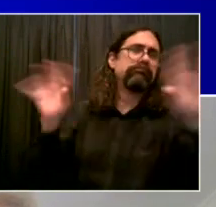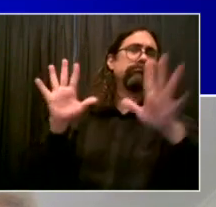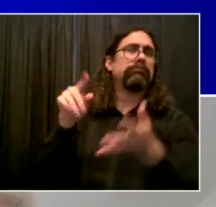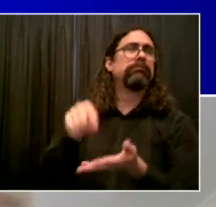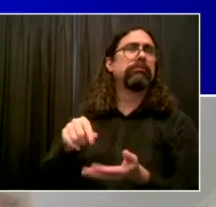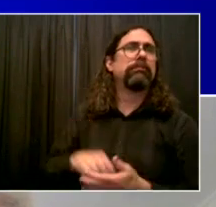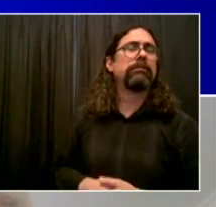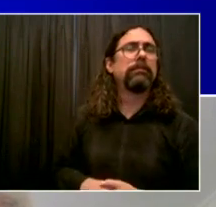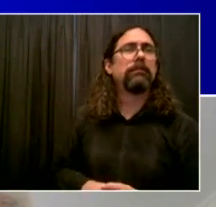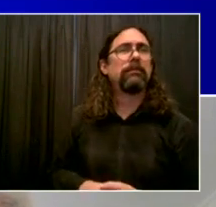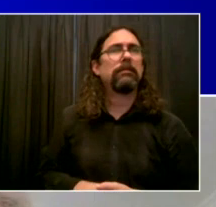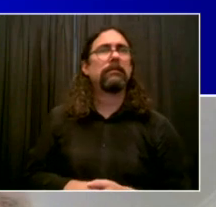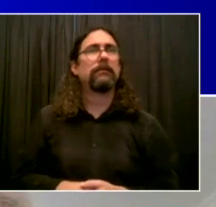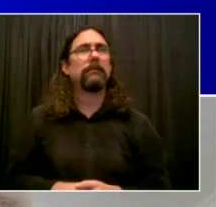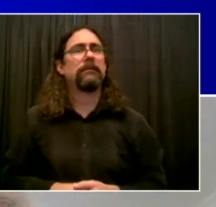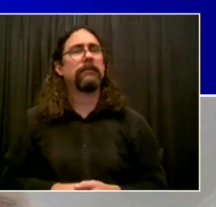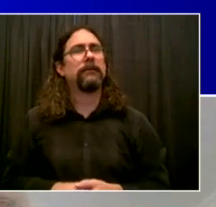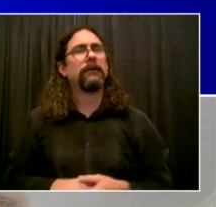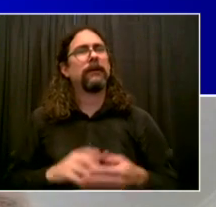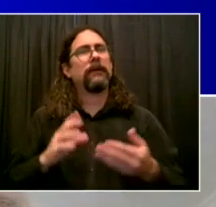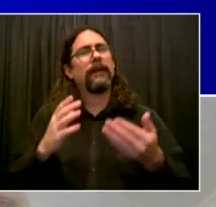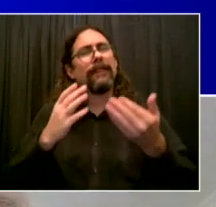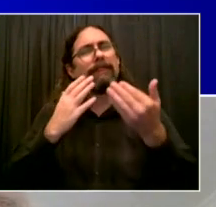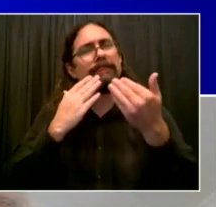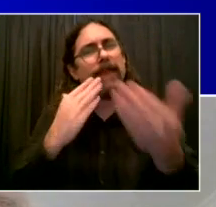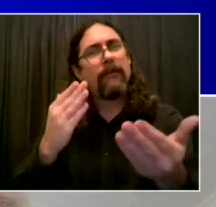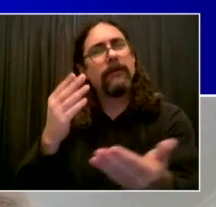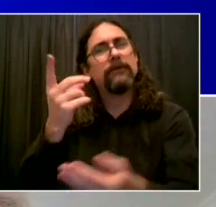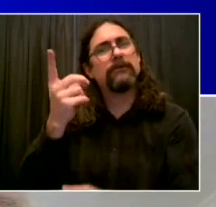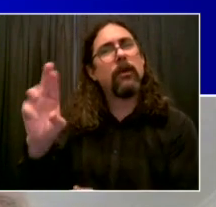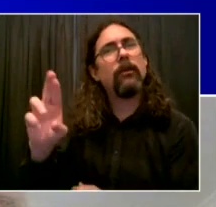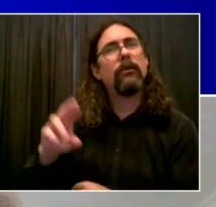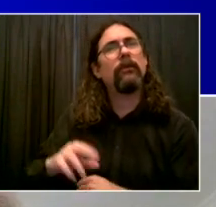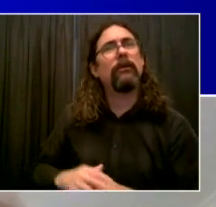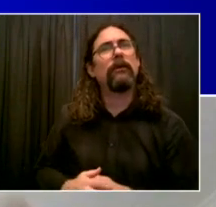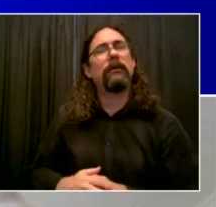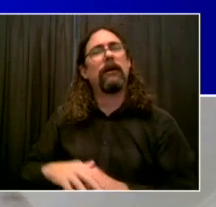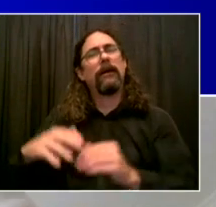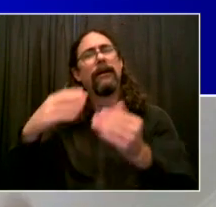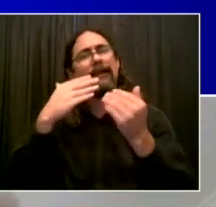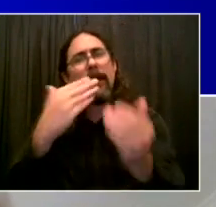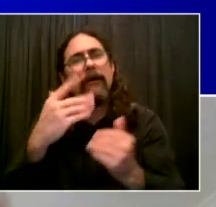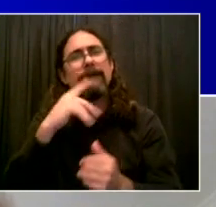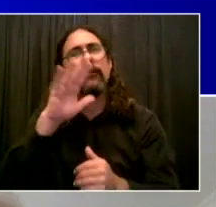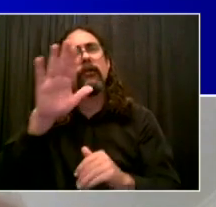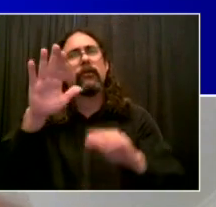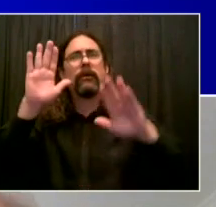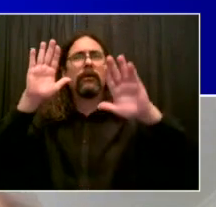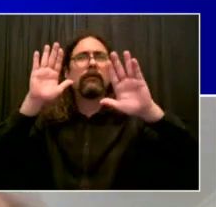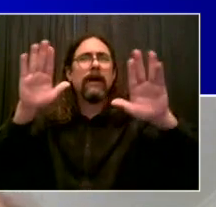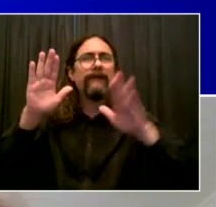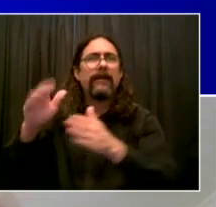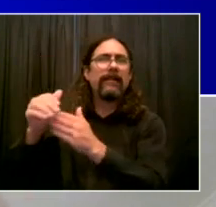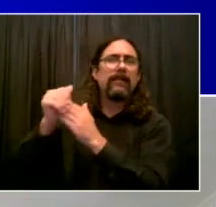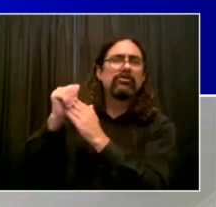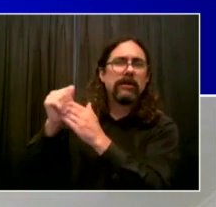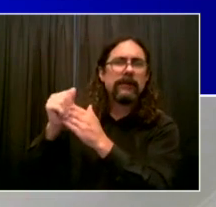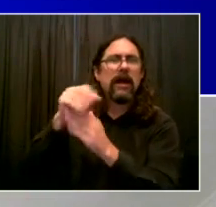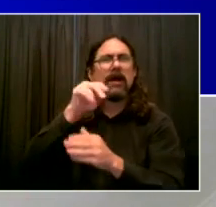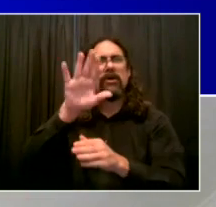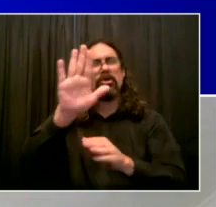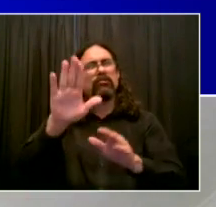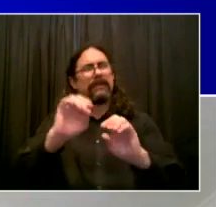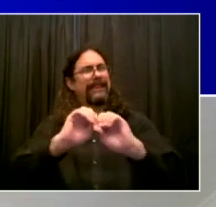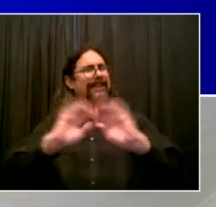why this matters so much. And thank you for your leadership. It's people like you that have helped us to be able to create this model and very, very much